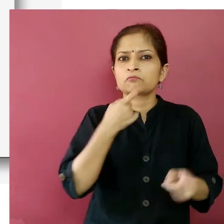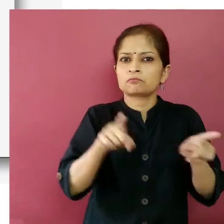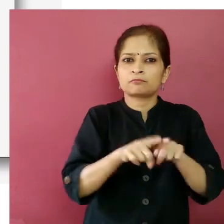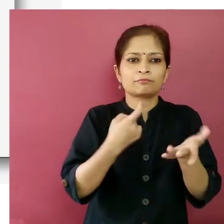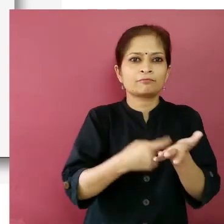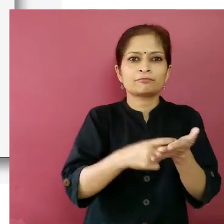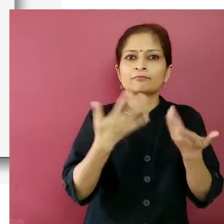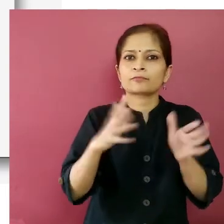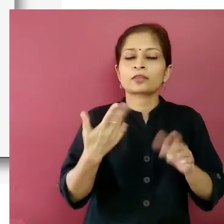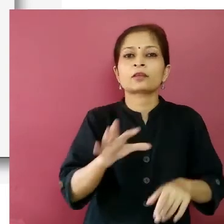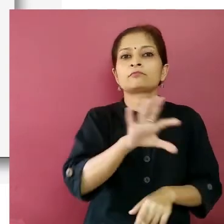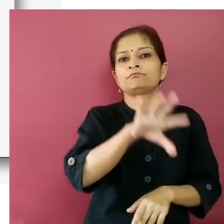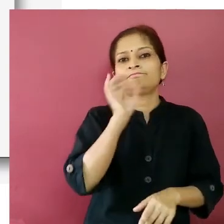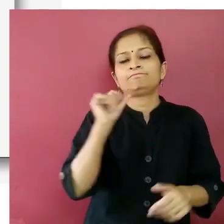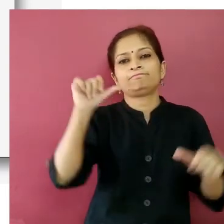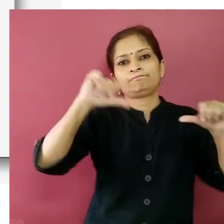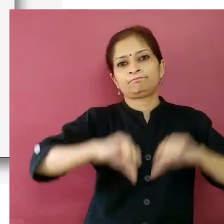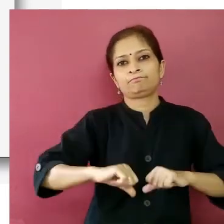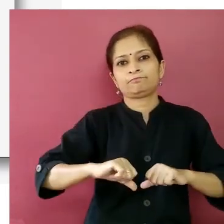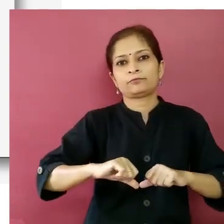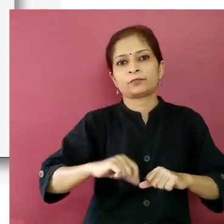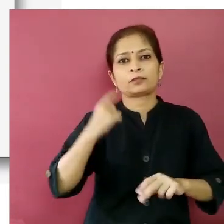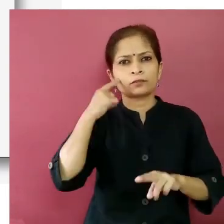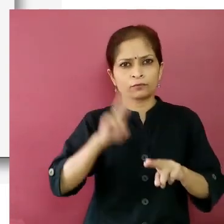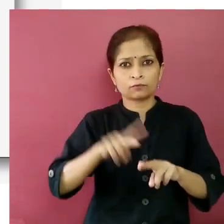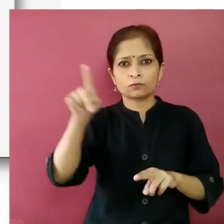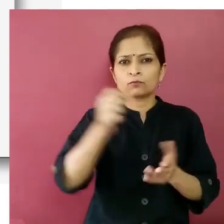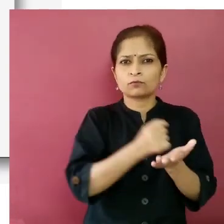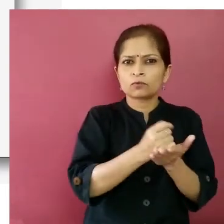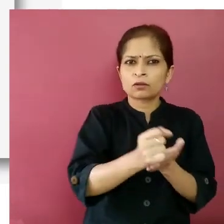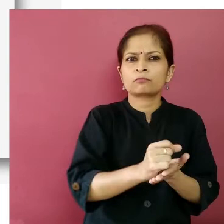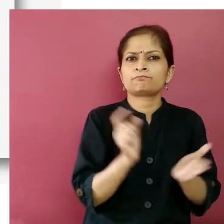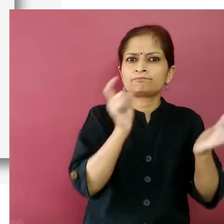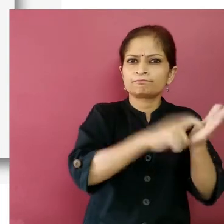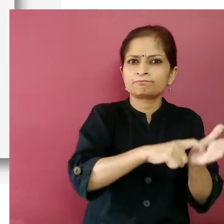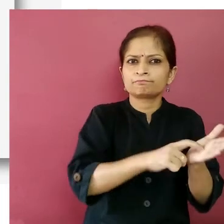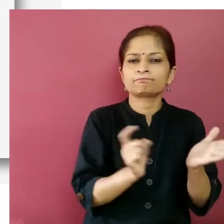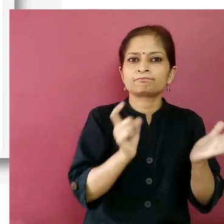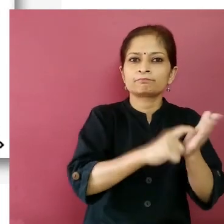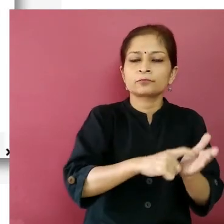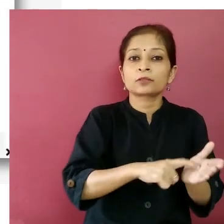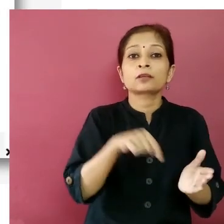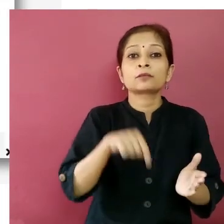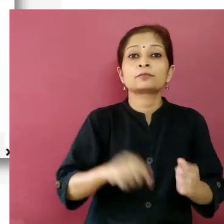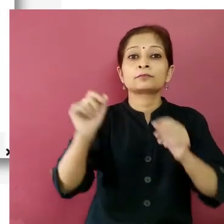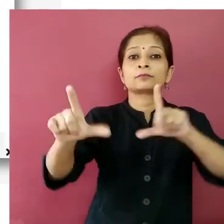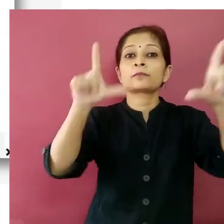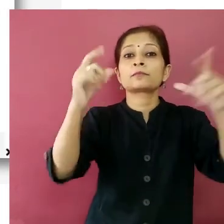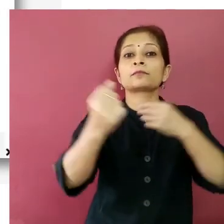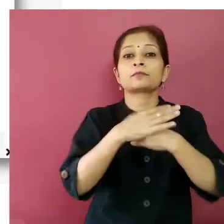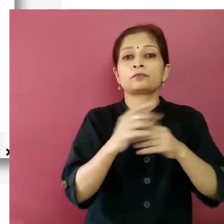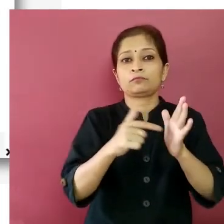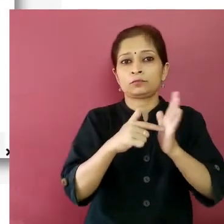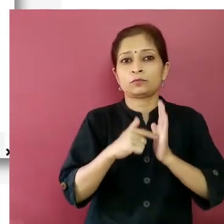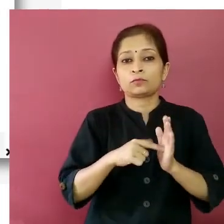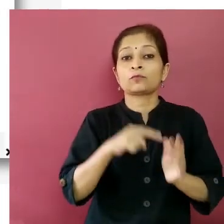if you try to select that center the portal will display a message with the minimum age limit for vaccination at